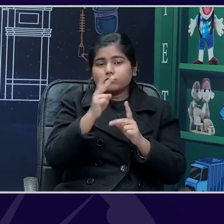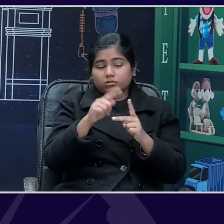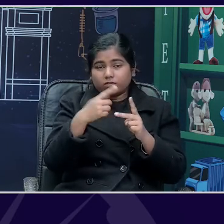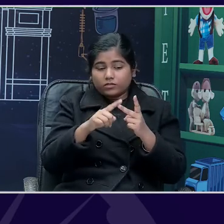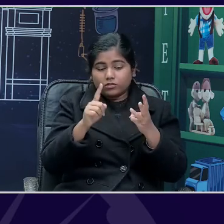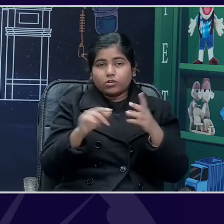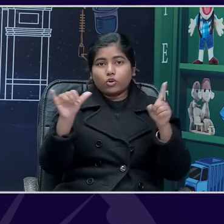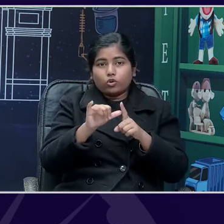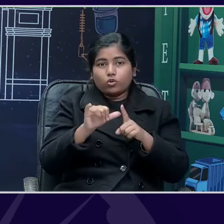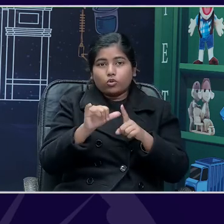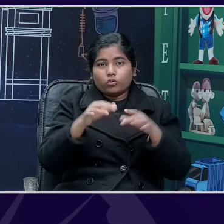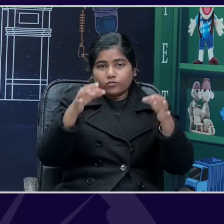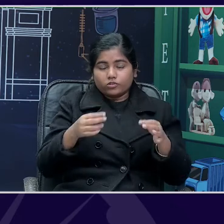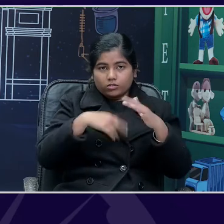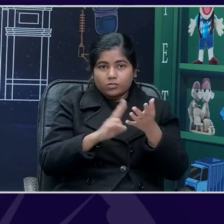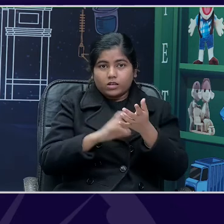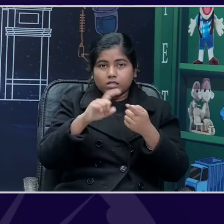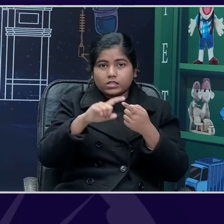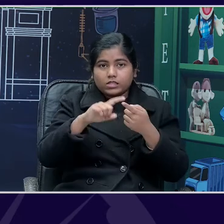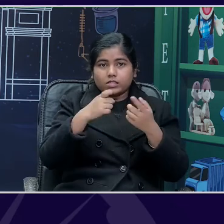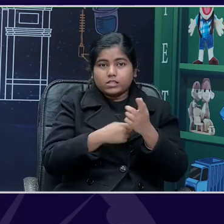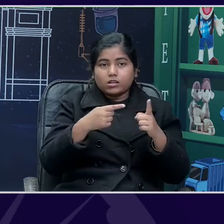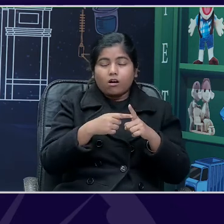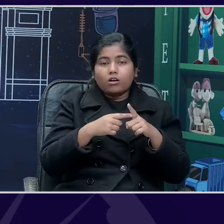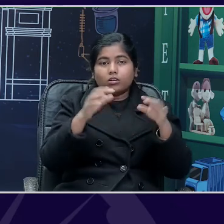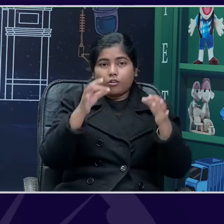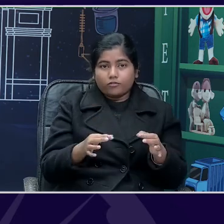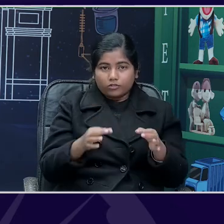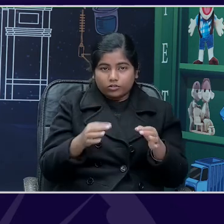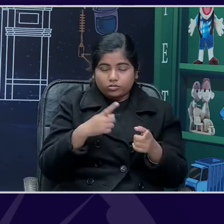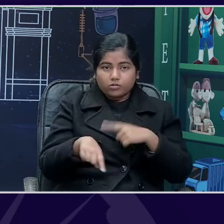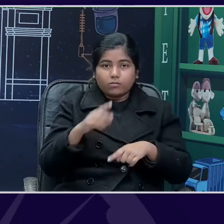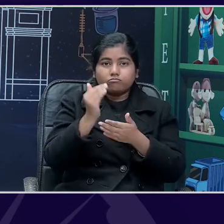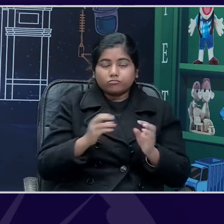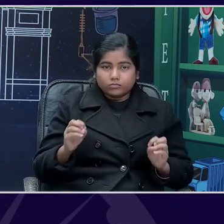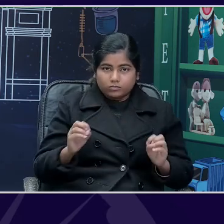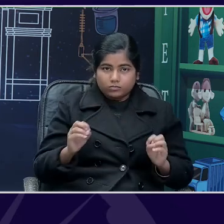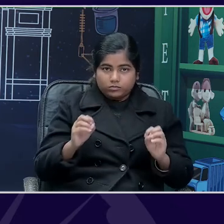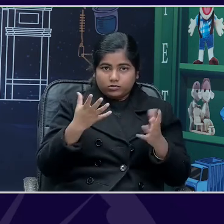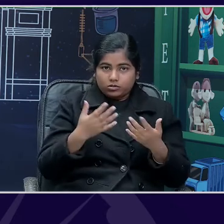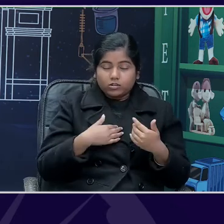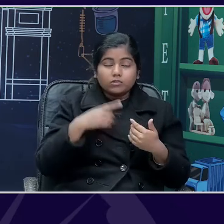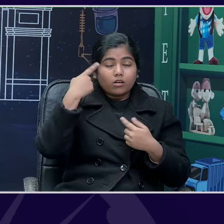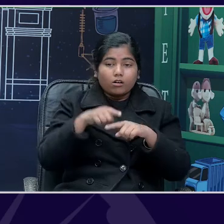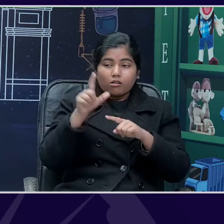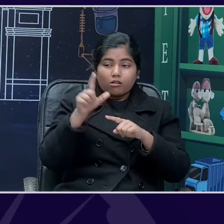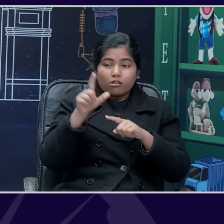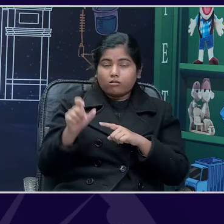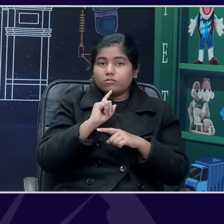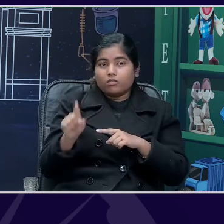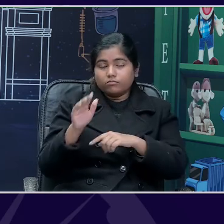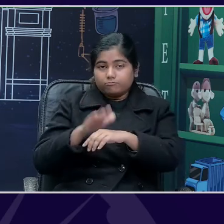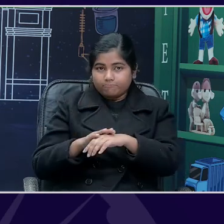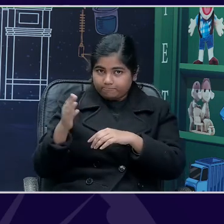So, that is NCRT official. So, let's begin our session and we move to our expert Divya Ma'am.